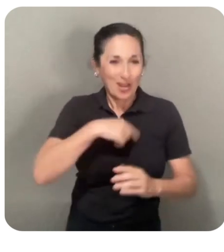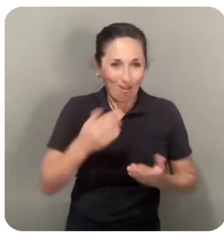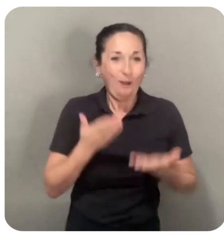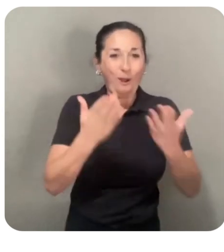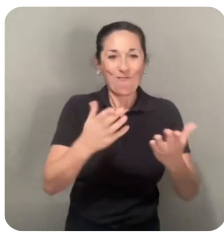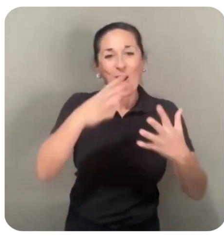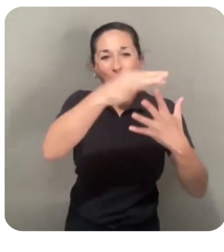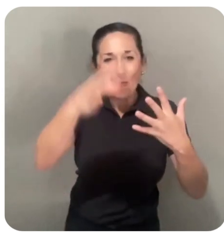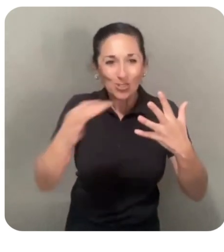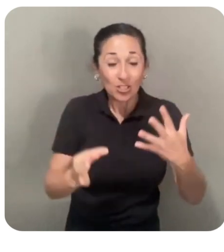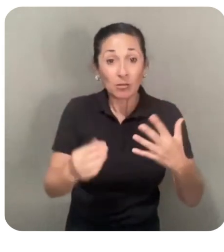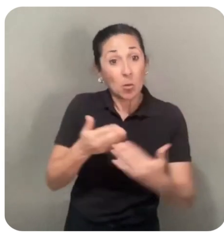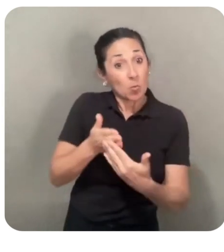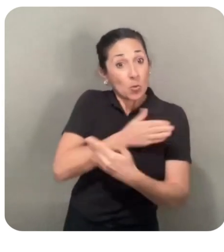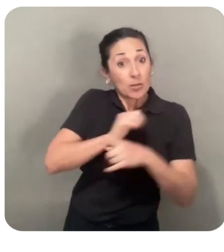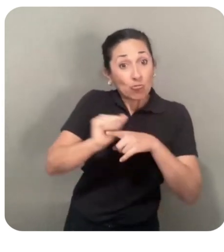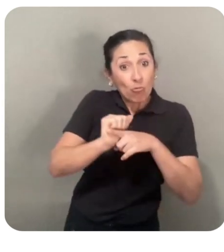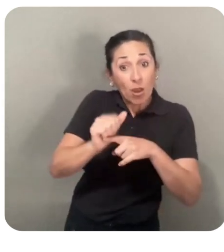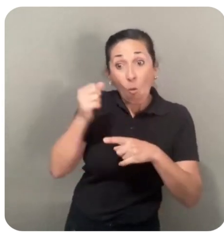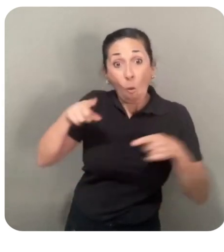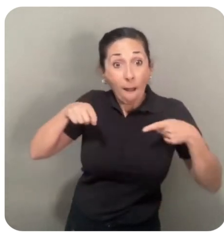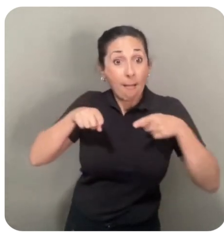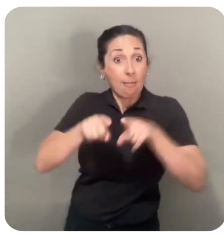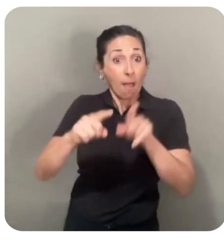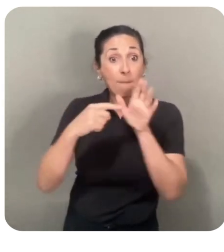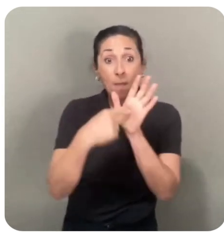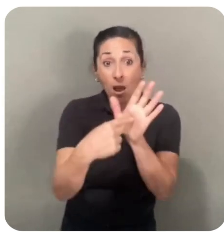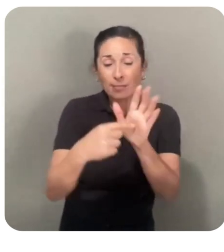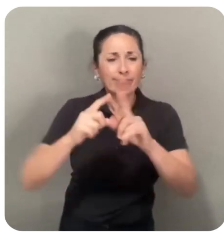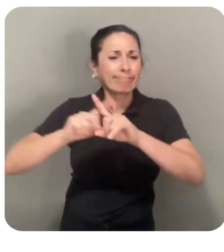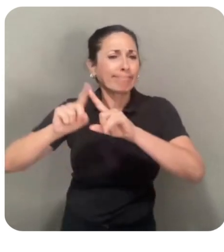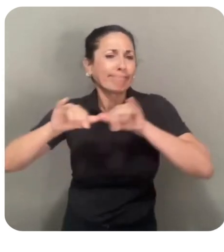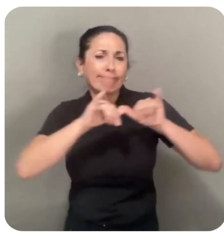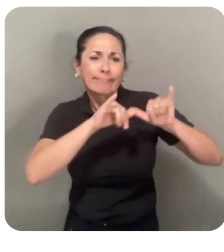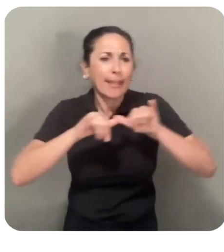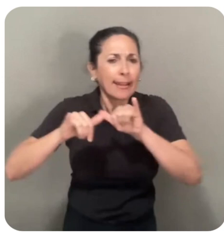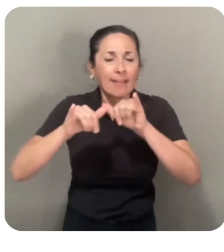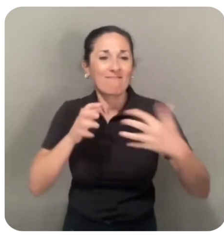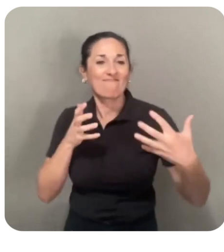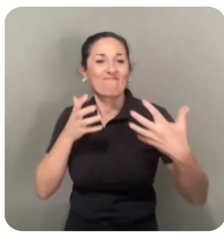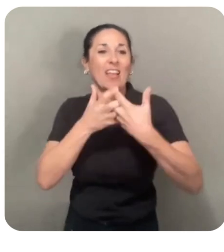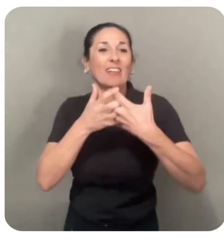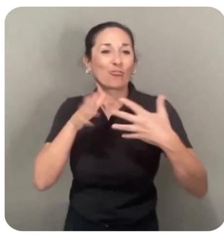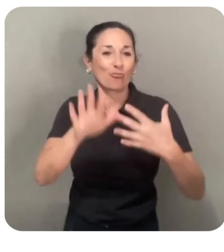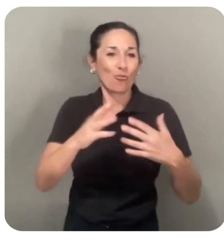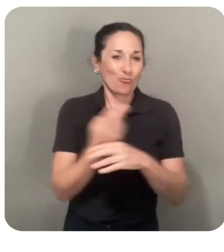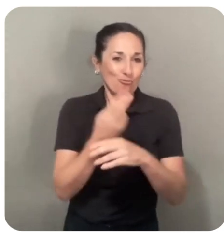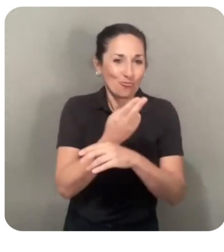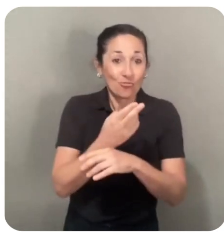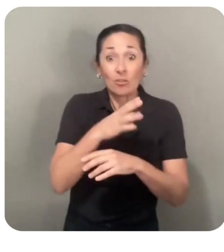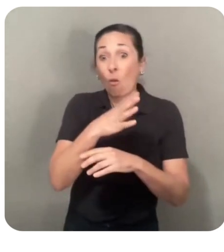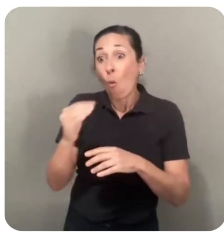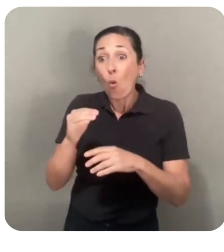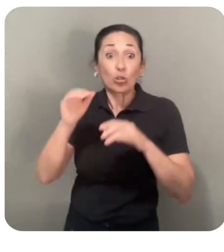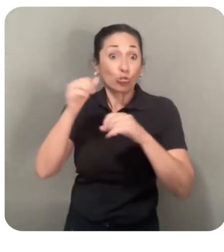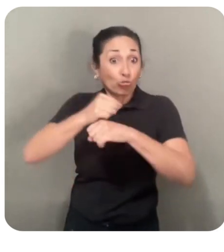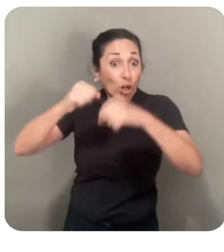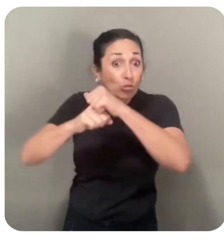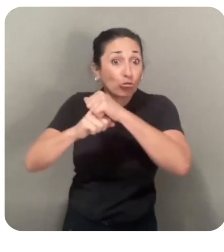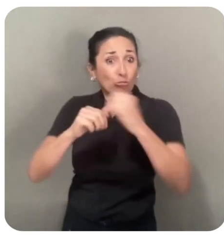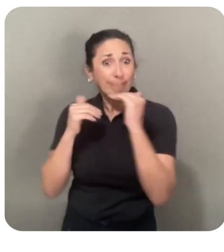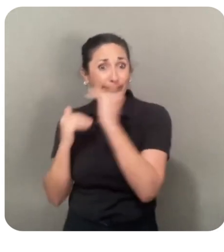From pre-trained or aligned models and various sizes to fit your use cases, compute, or infrastructure constraints,